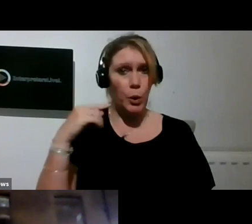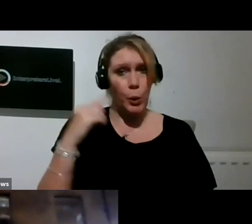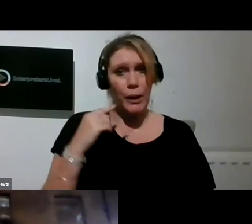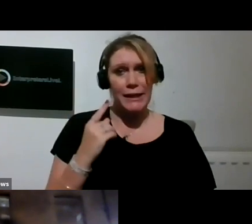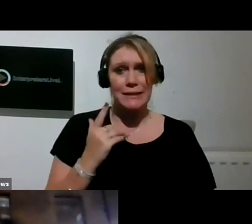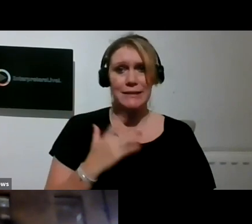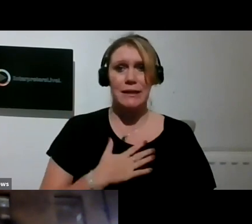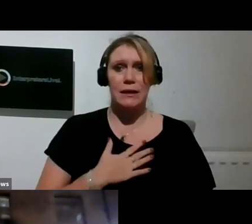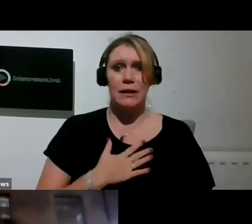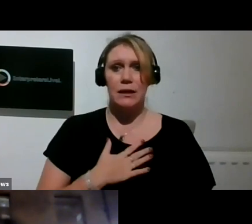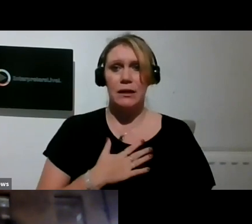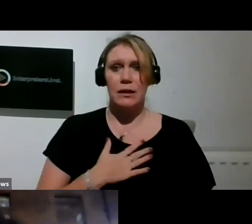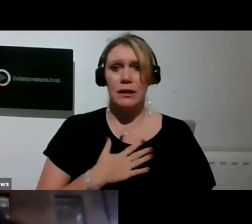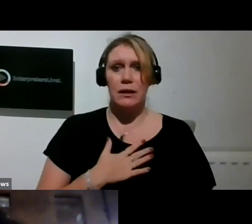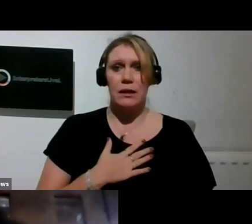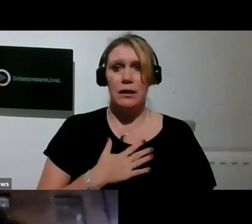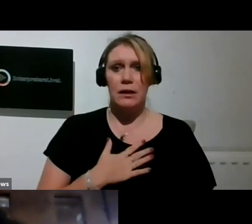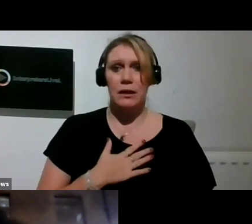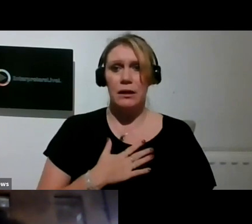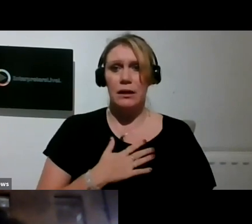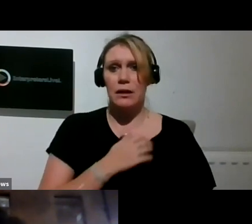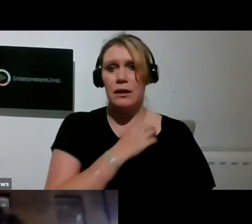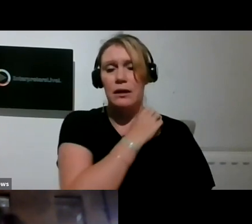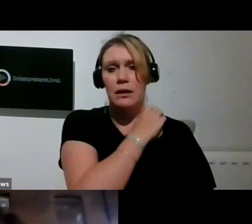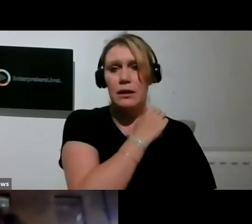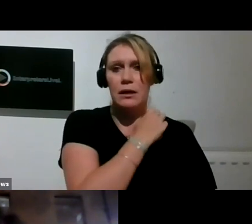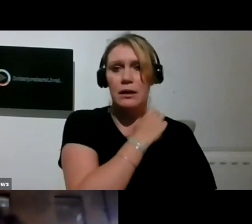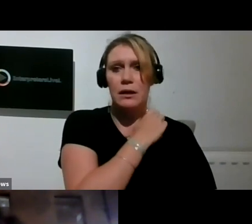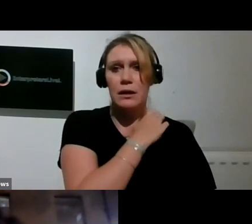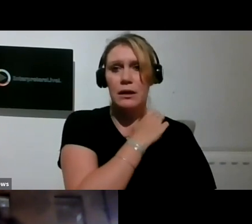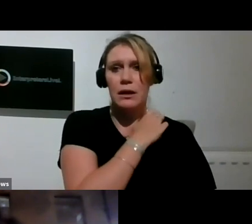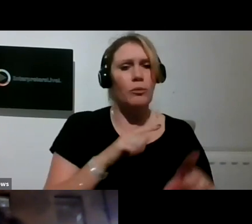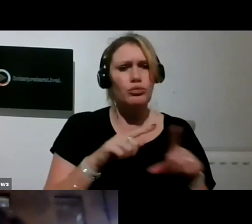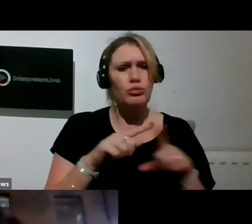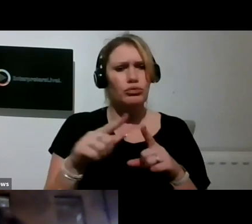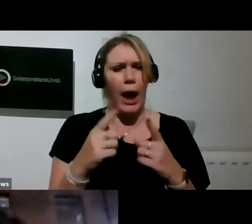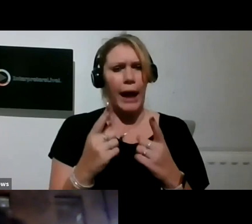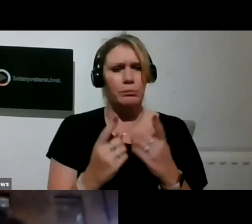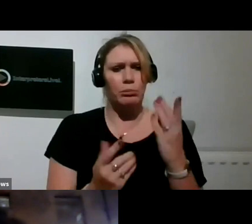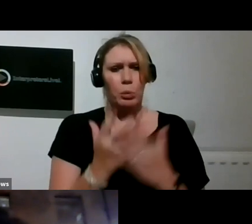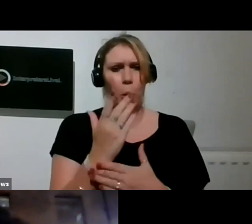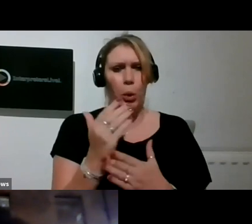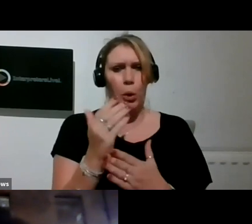incredible things that you can do now with Zoom. You can be